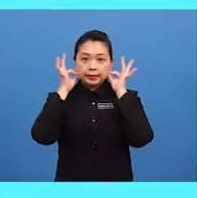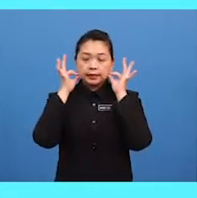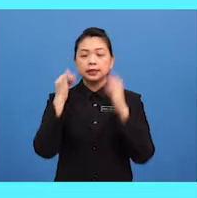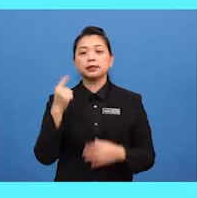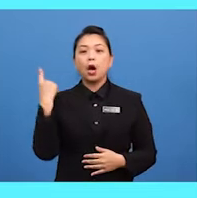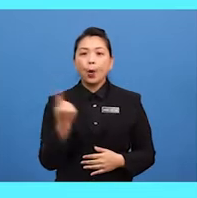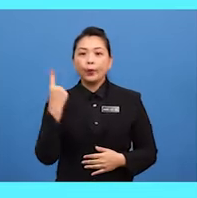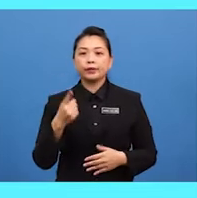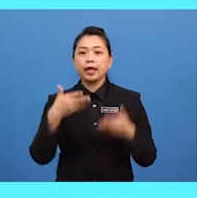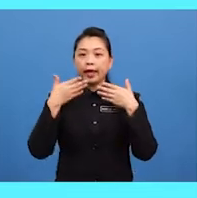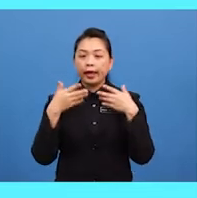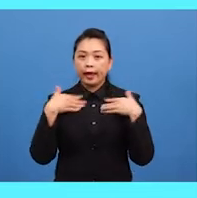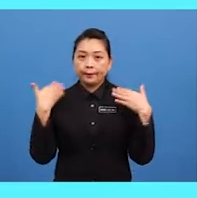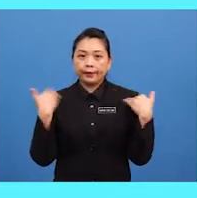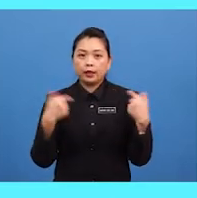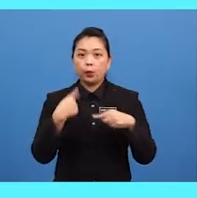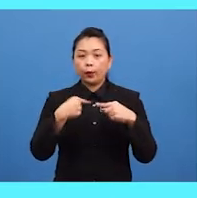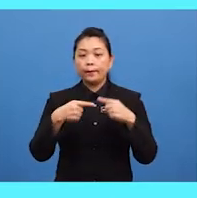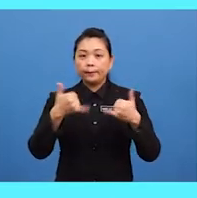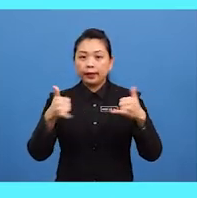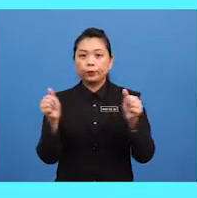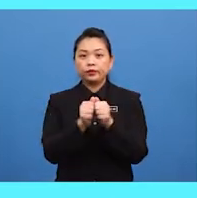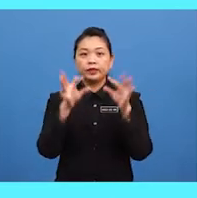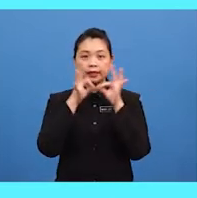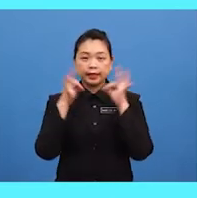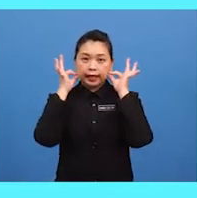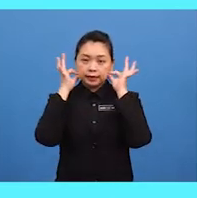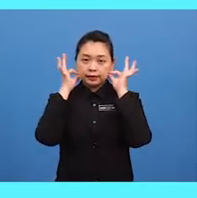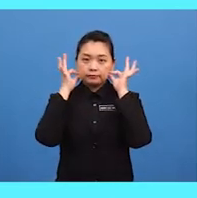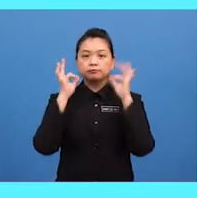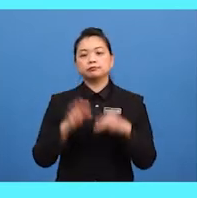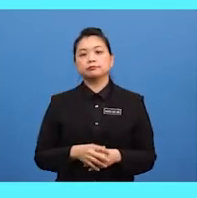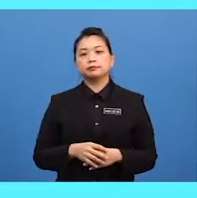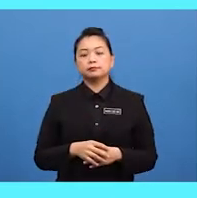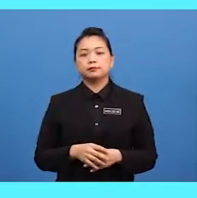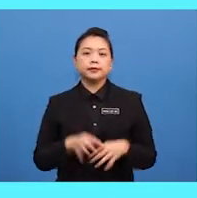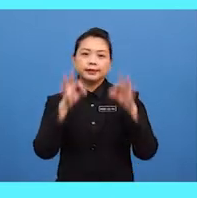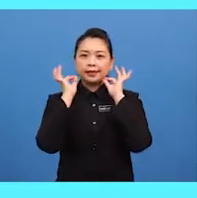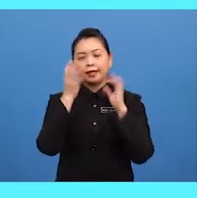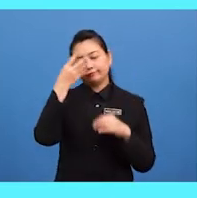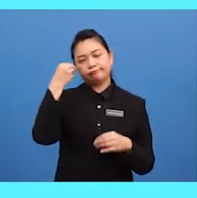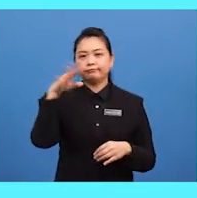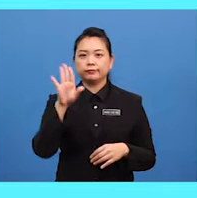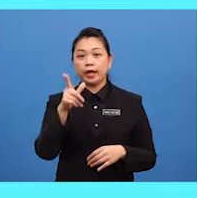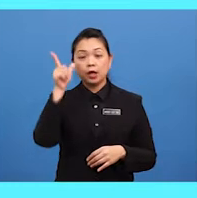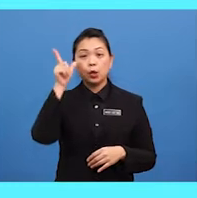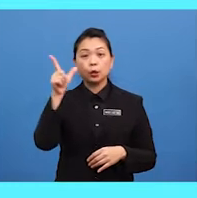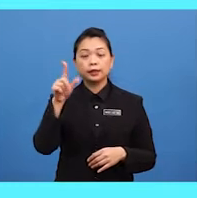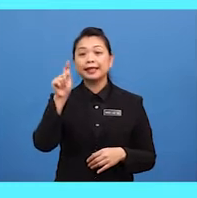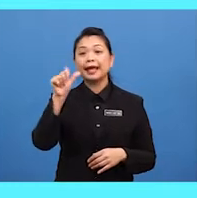happy when playing with his pet the cat doesn't seem to mind and he looks tame too